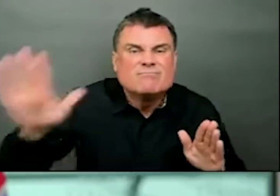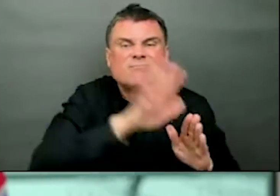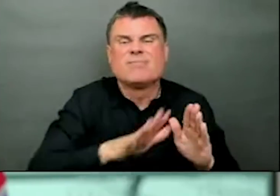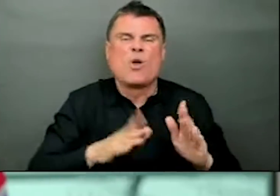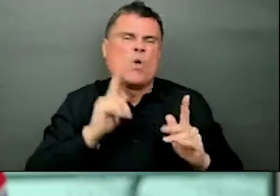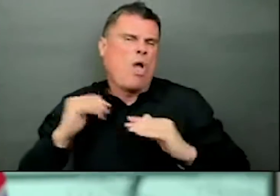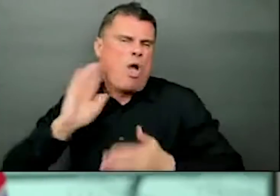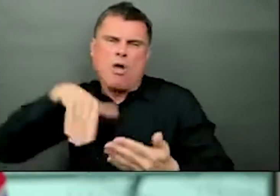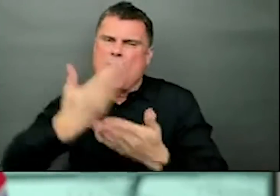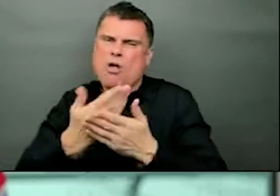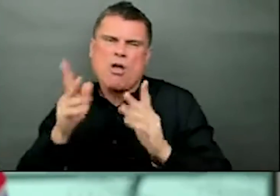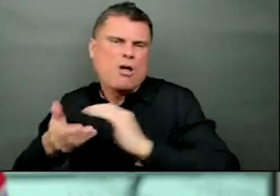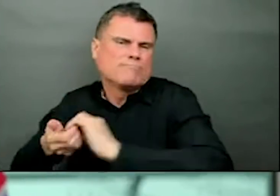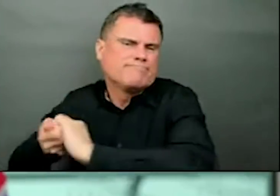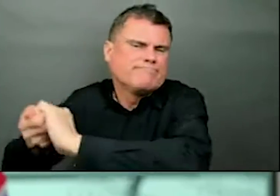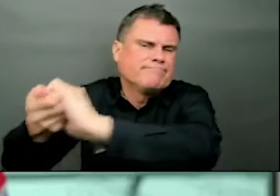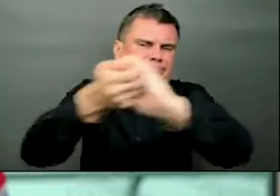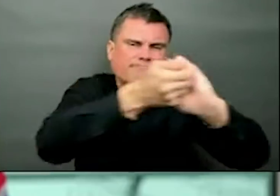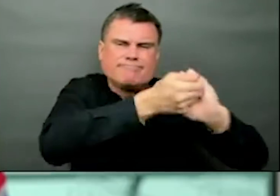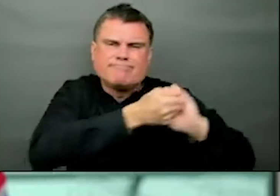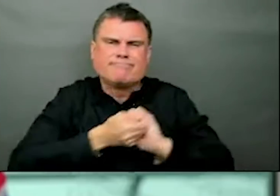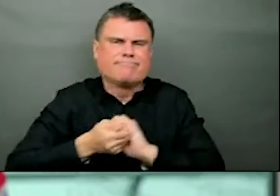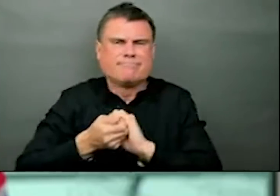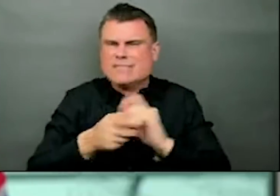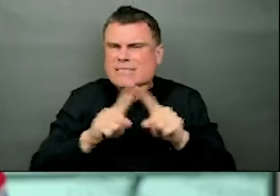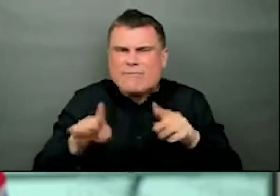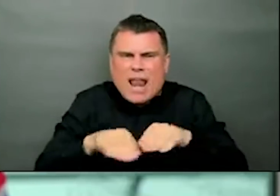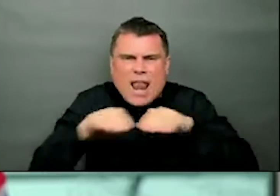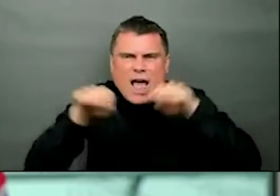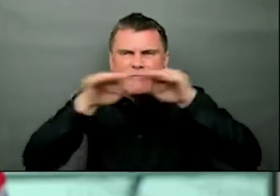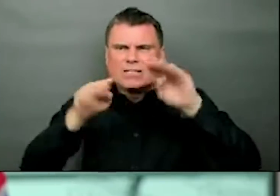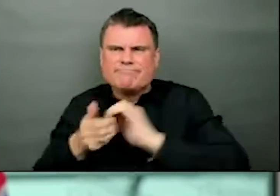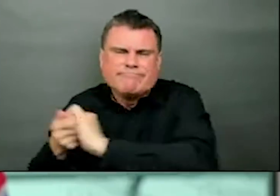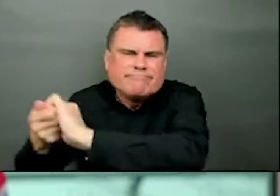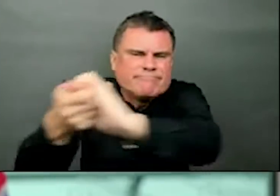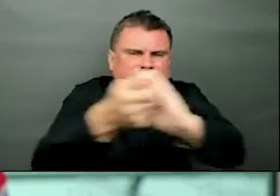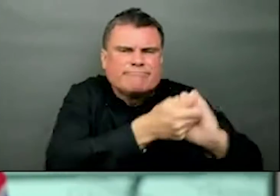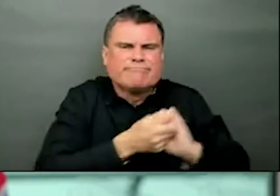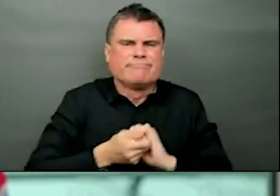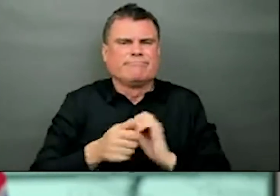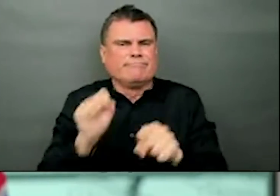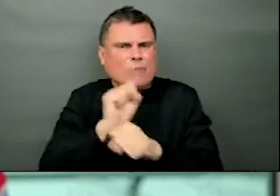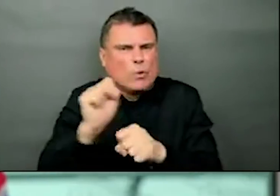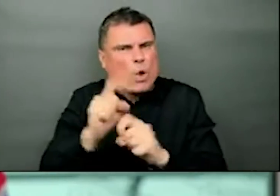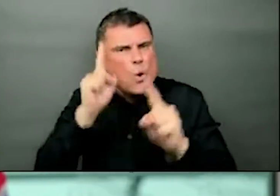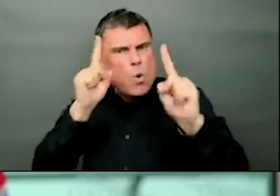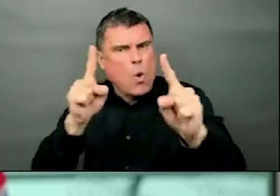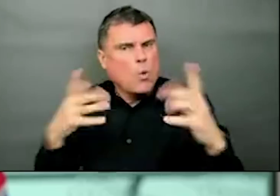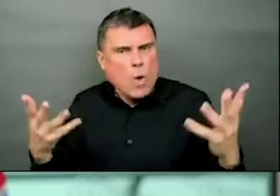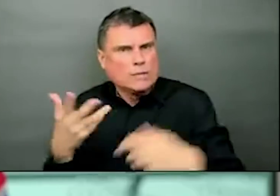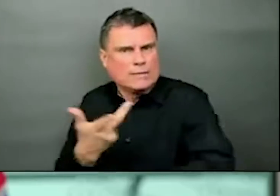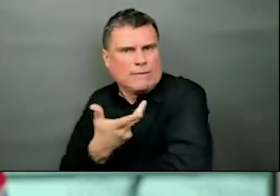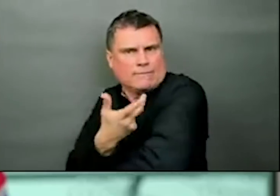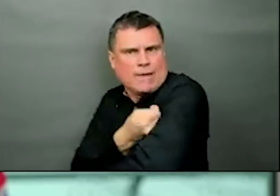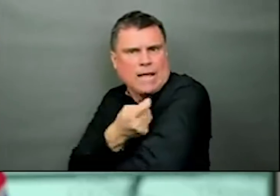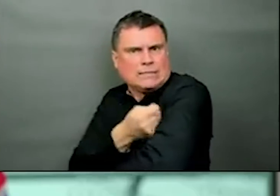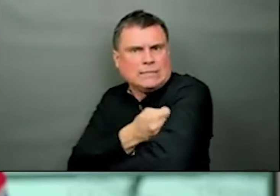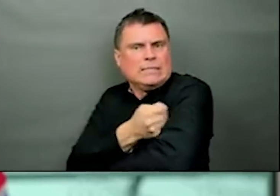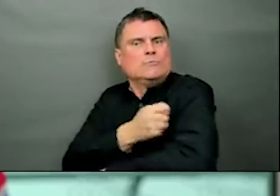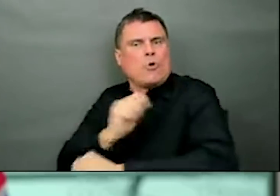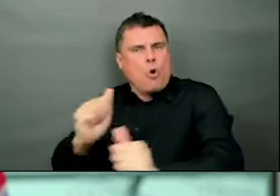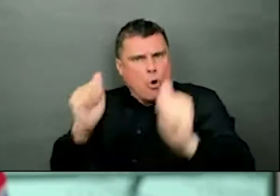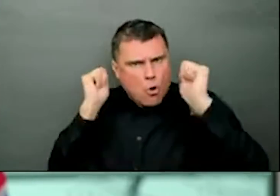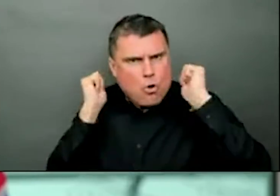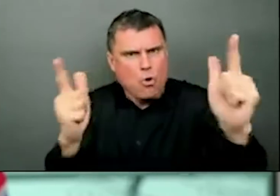at our national and operations centre. All of us are doing what we can to make sure we can get vaccine to every everybody in